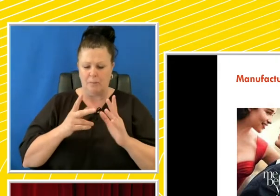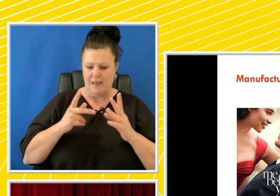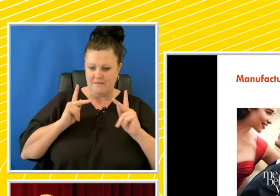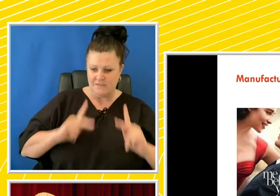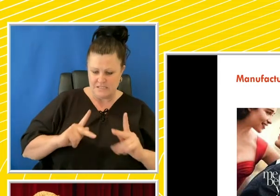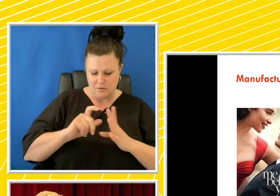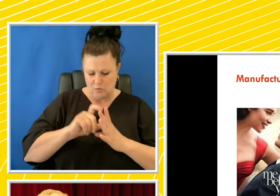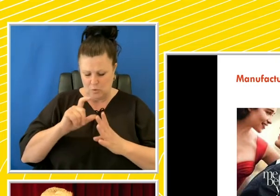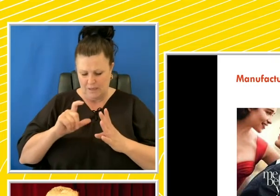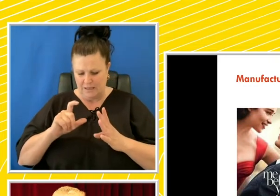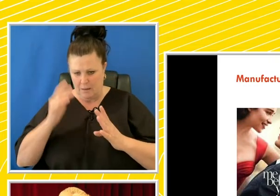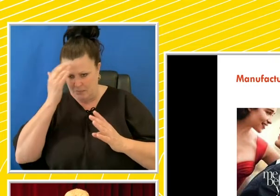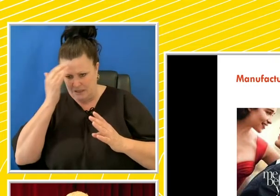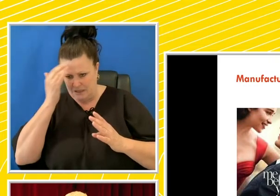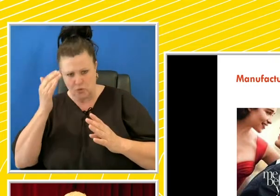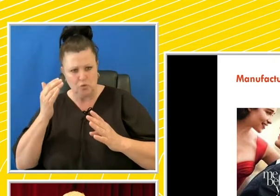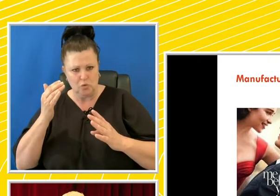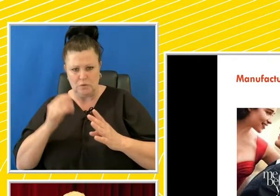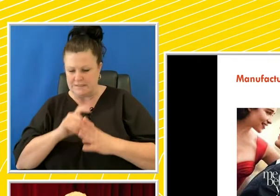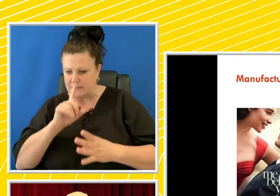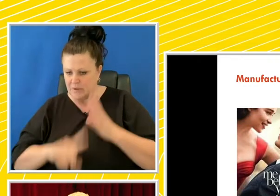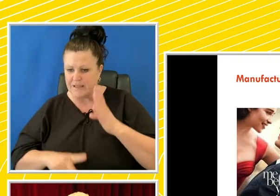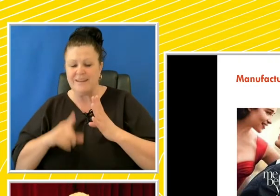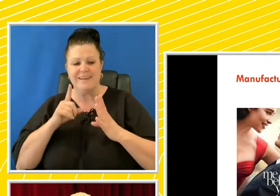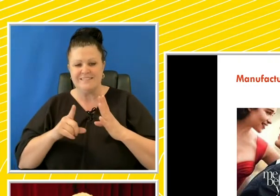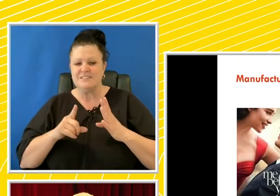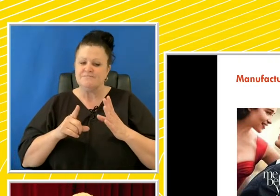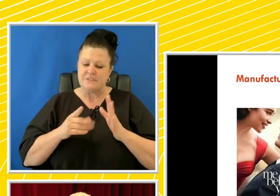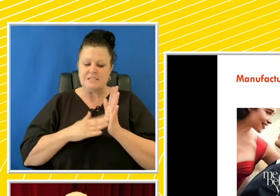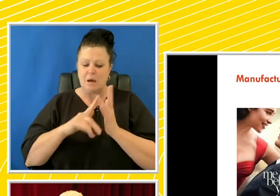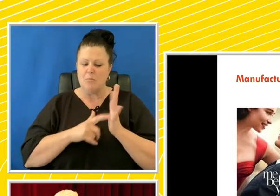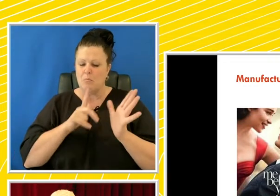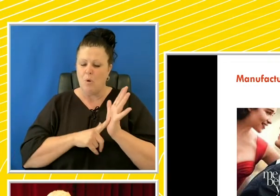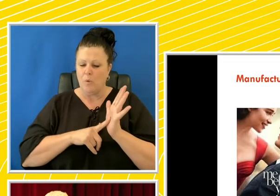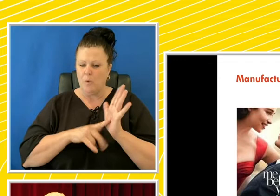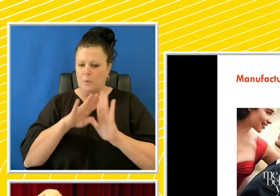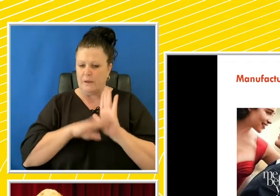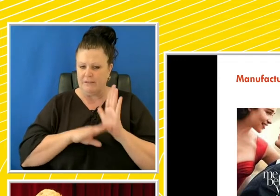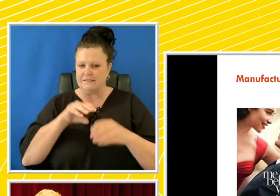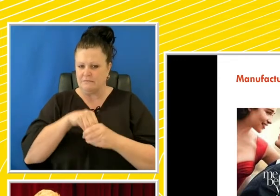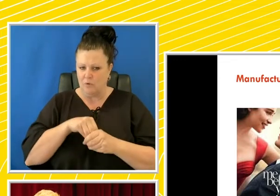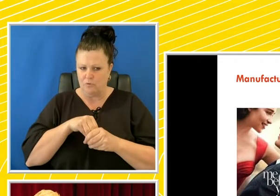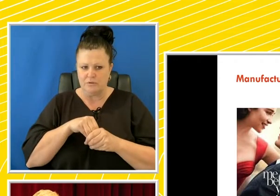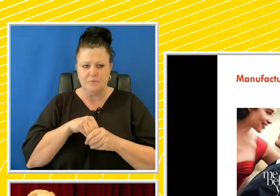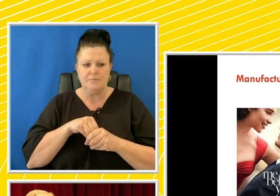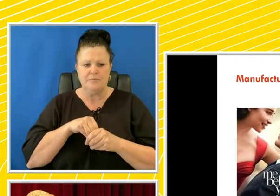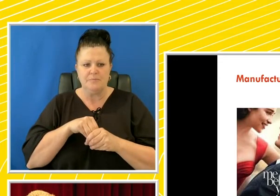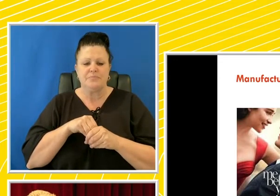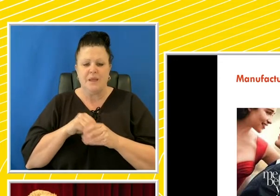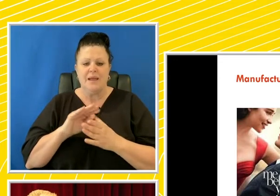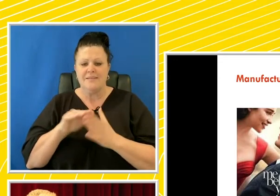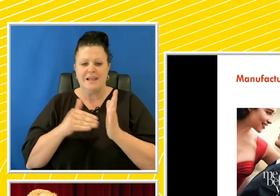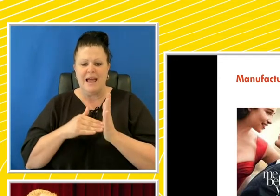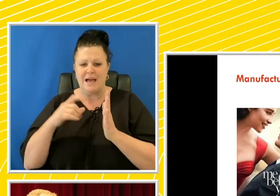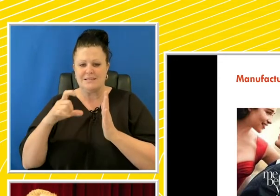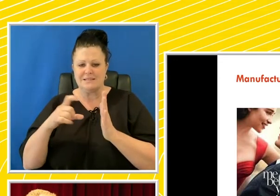impairment lurks in all forms of contemporary cinema. We see a moral equivalence in the last card of Darwin saying, well, I should be able